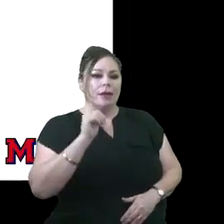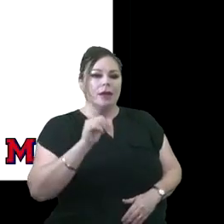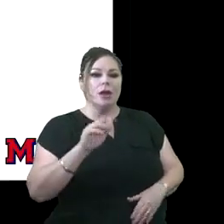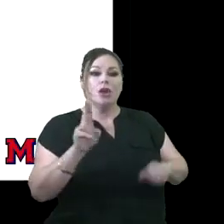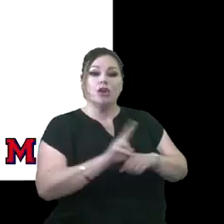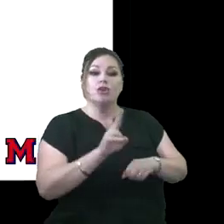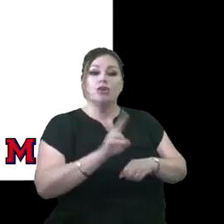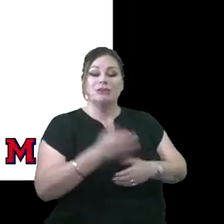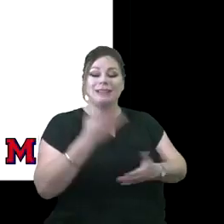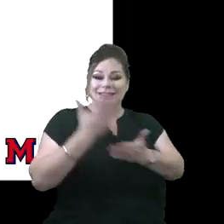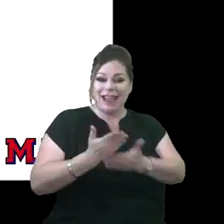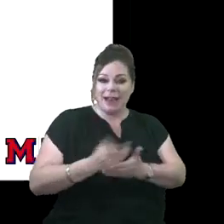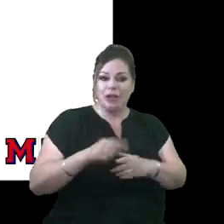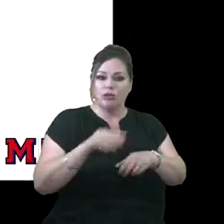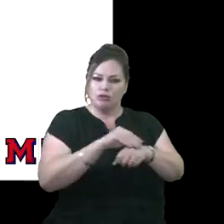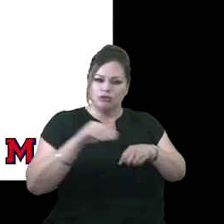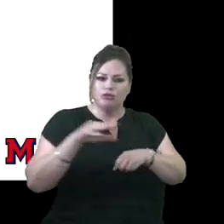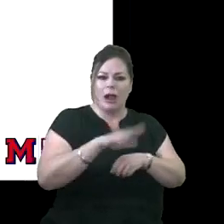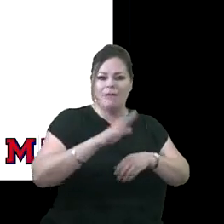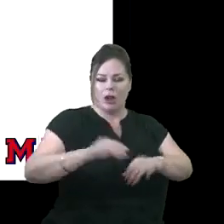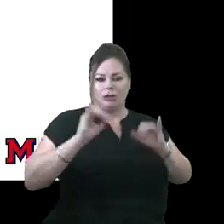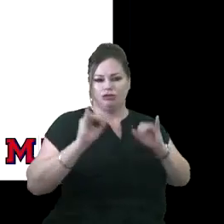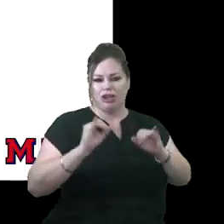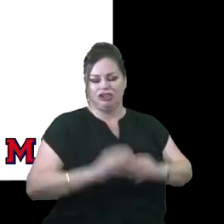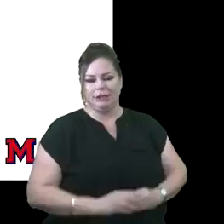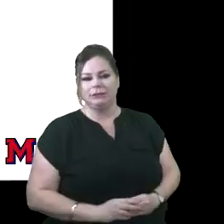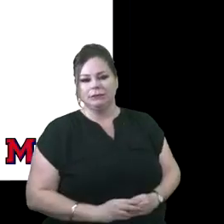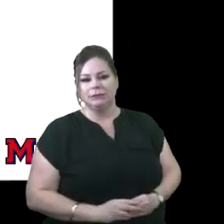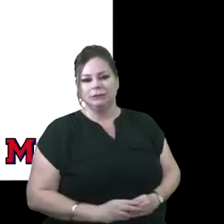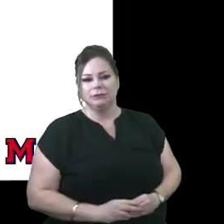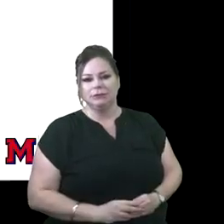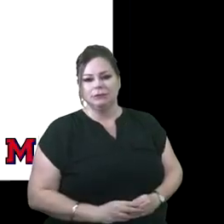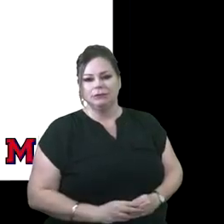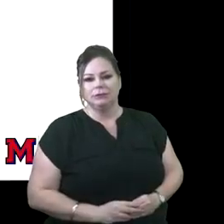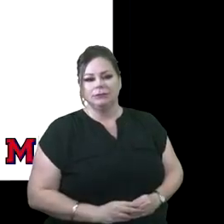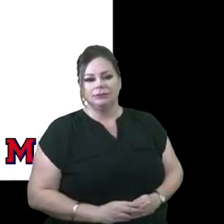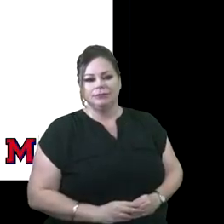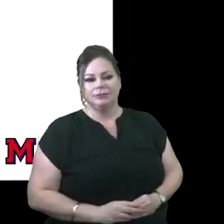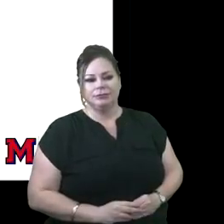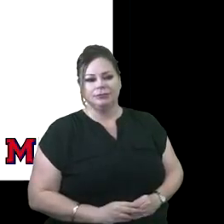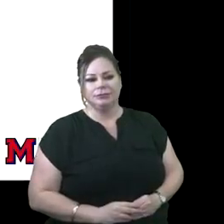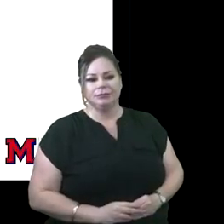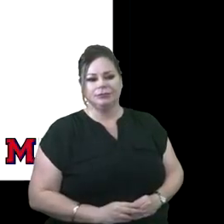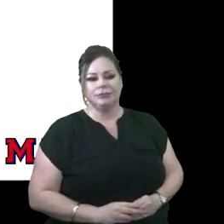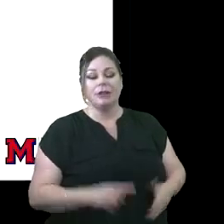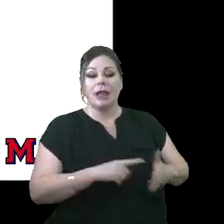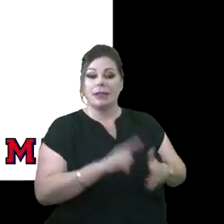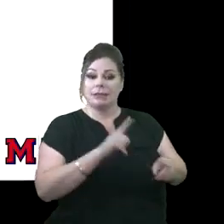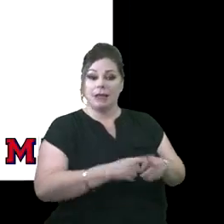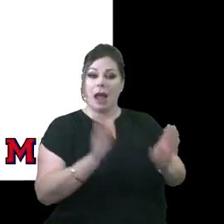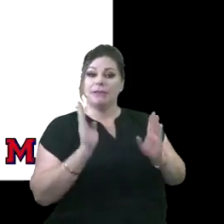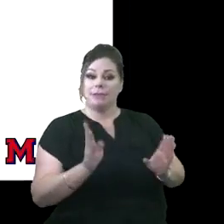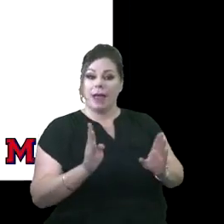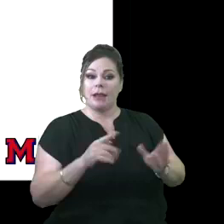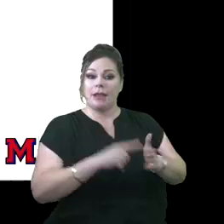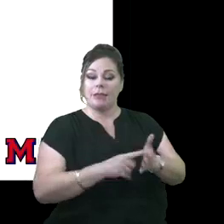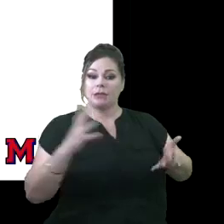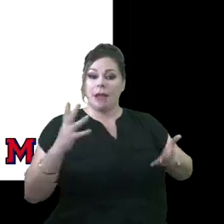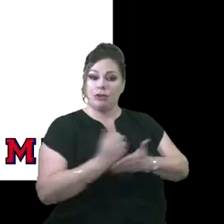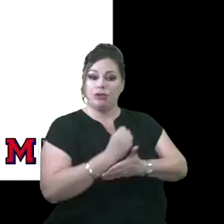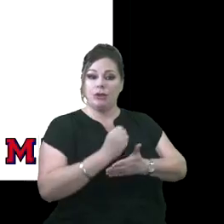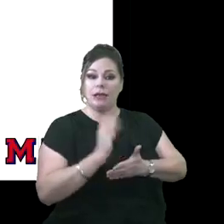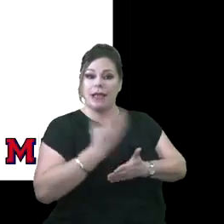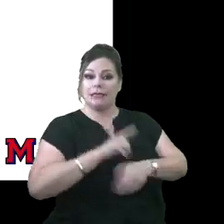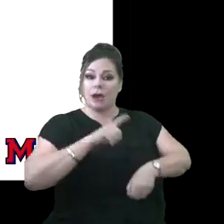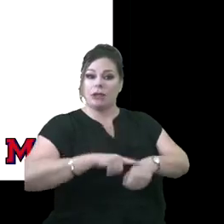instruction. And so this is where we really take these time, this time span and this opportunity for us to really tweak